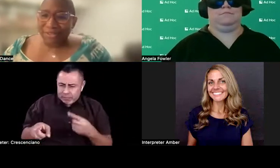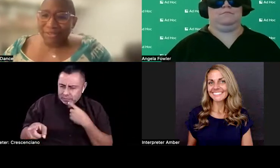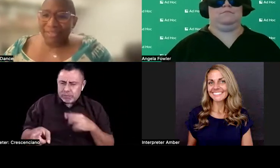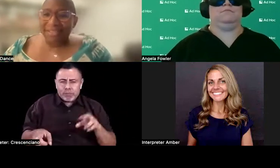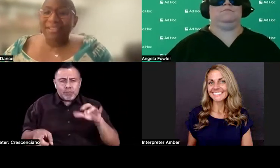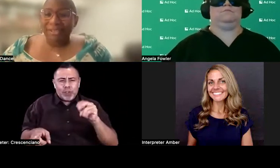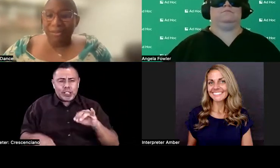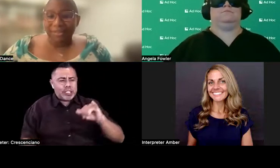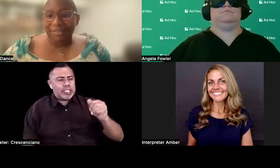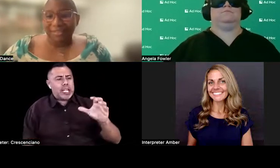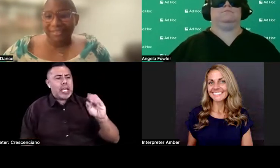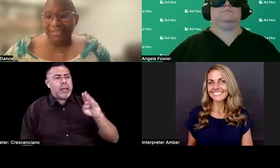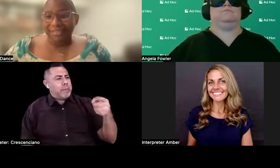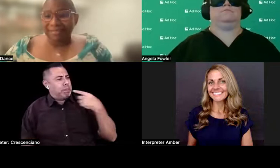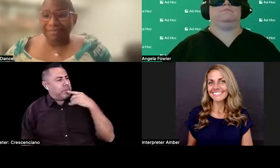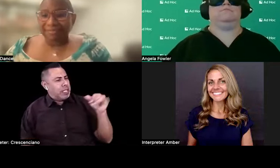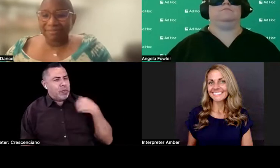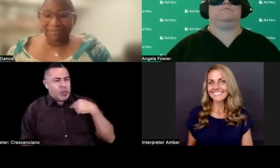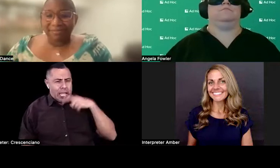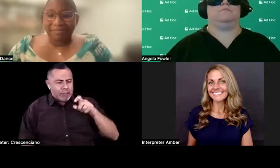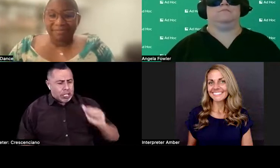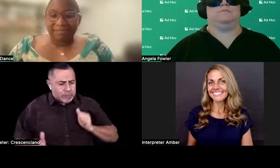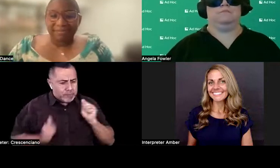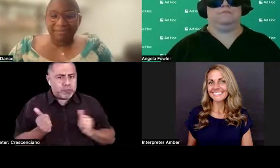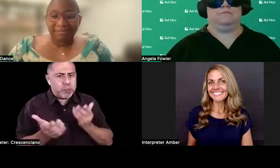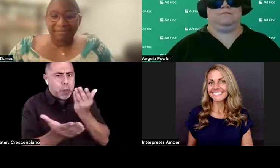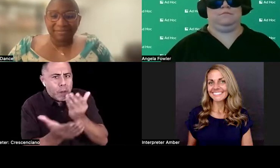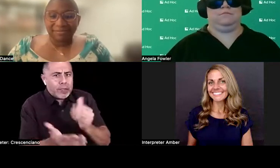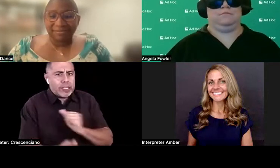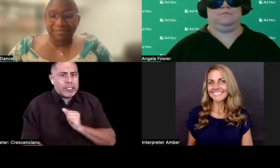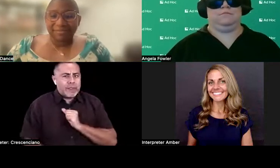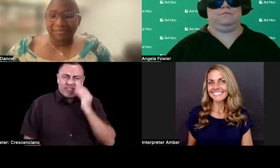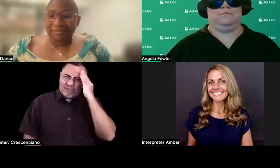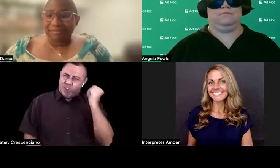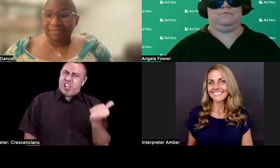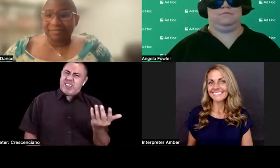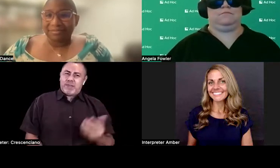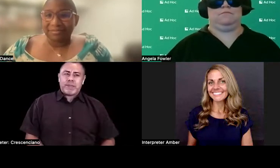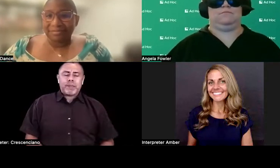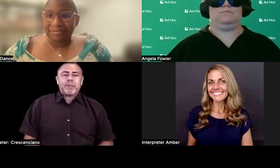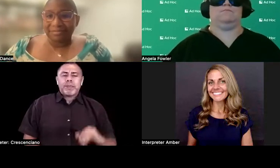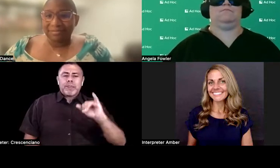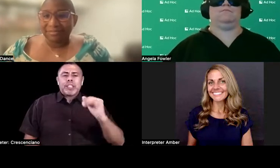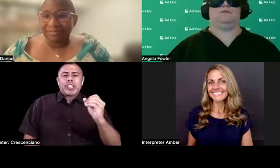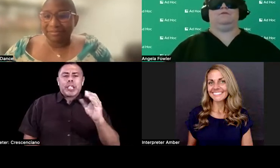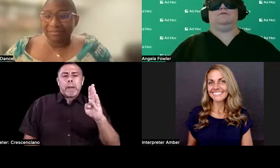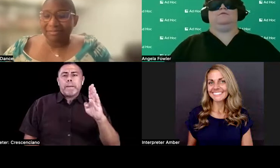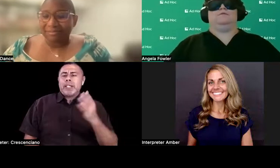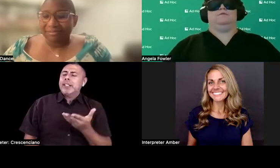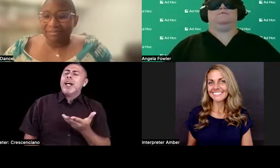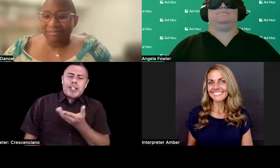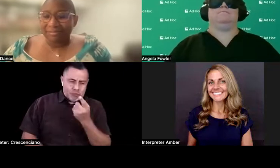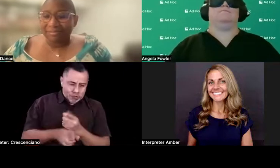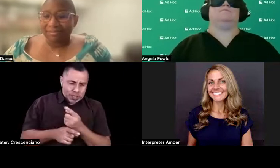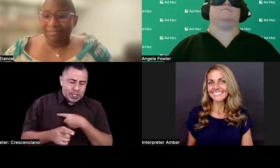ourselves? Go on. Yeah. I feel like there gets to be, I agree with Ryan. As soon as you ask something, I feel like there